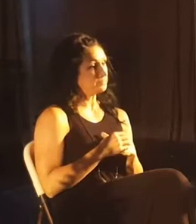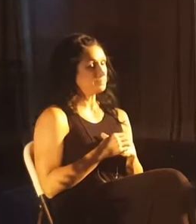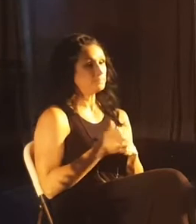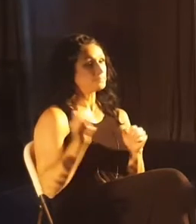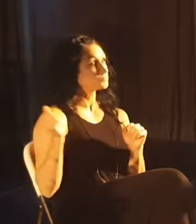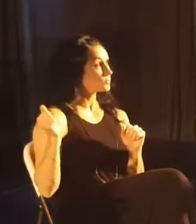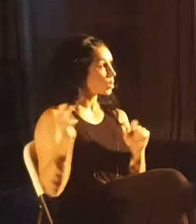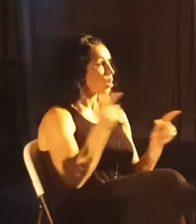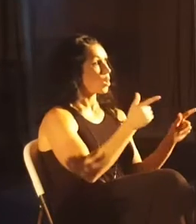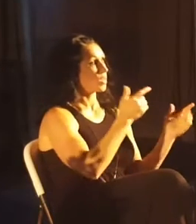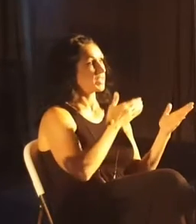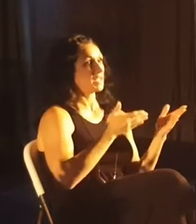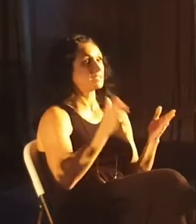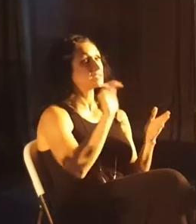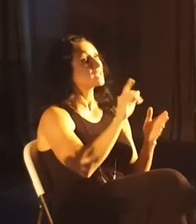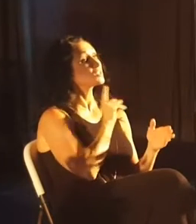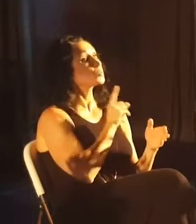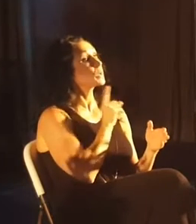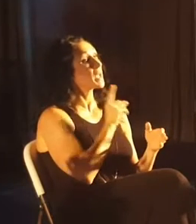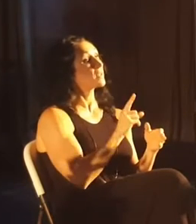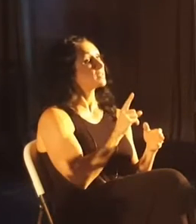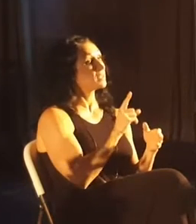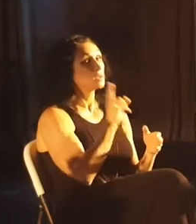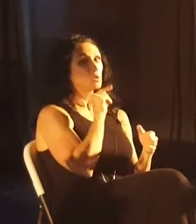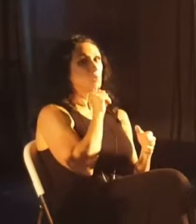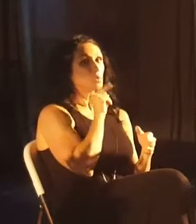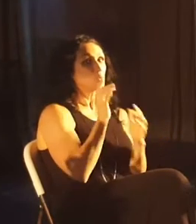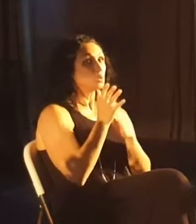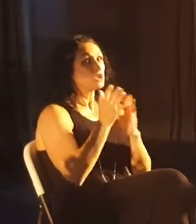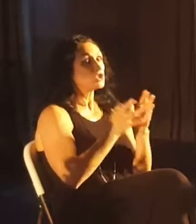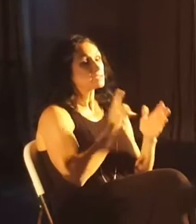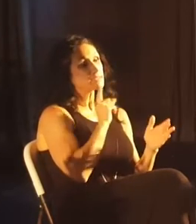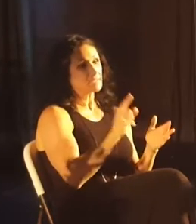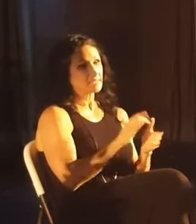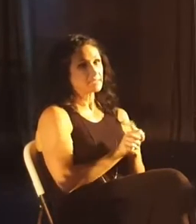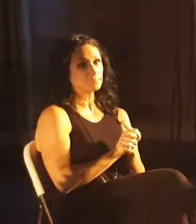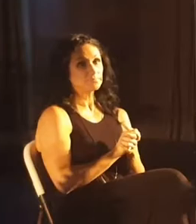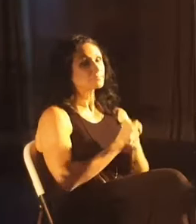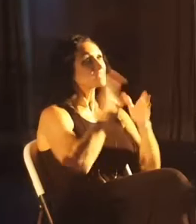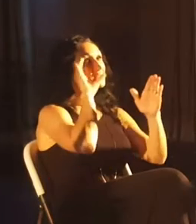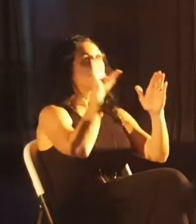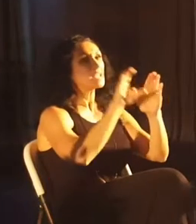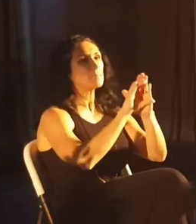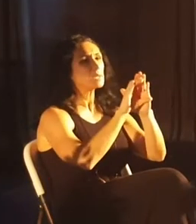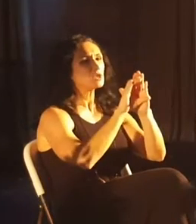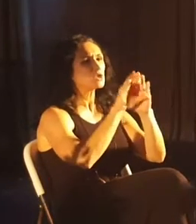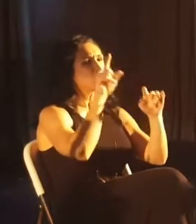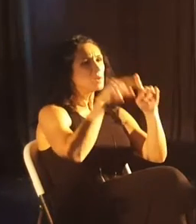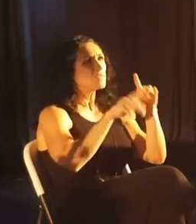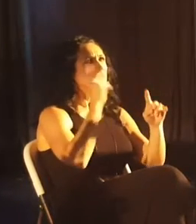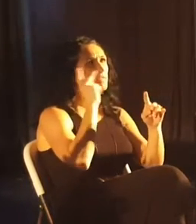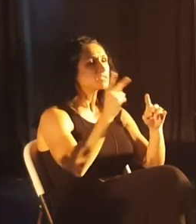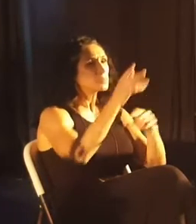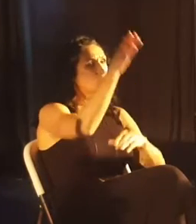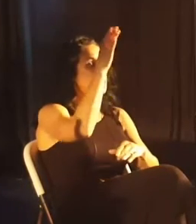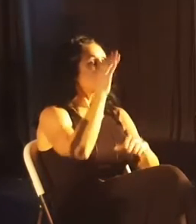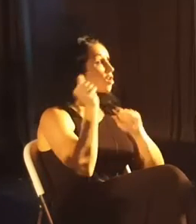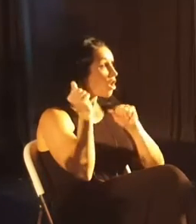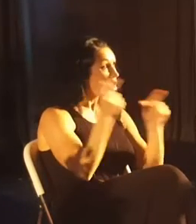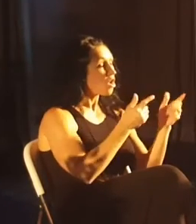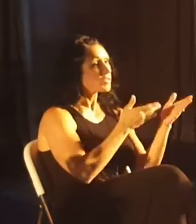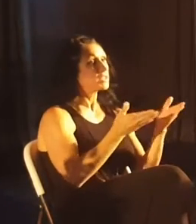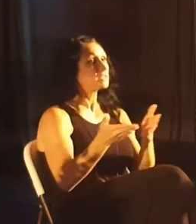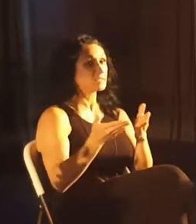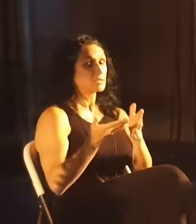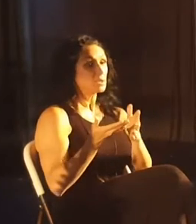All things. That's the reality. of who Jesus is. He's the image of the invisible God. All things were created in him and